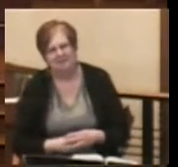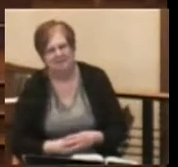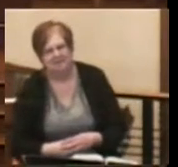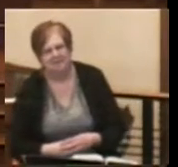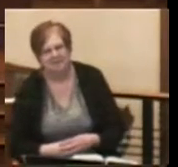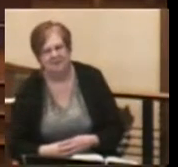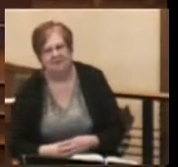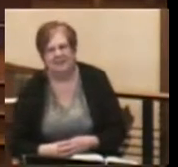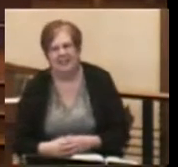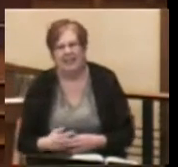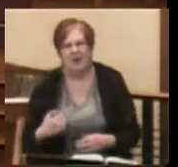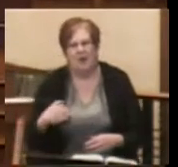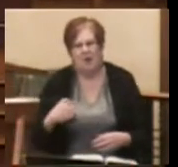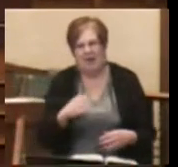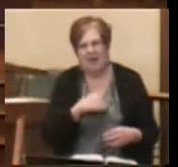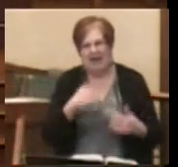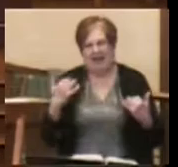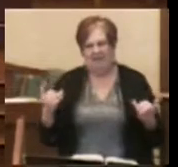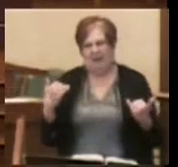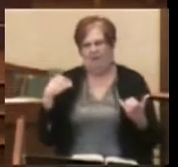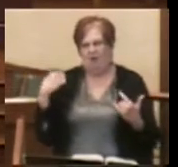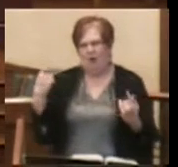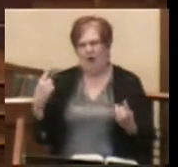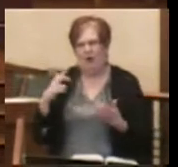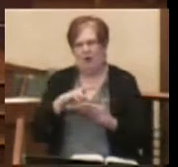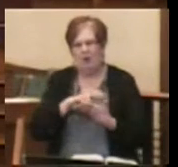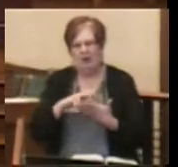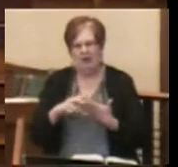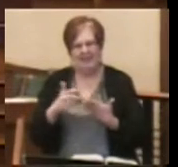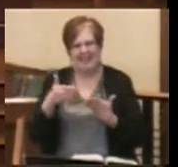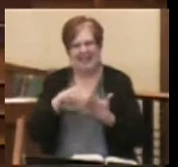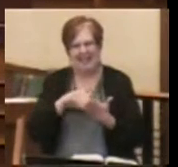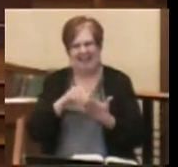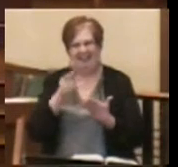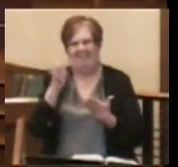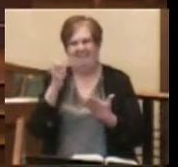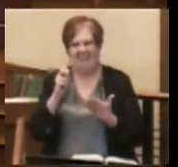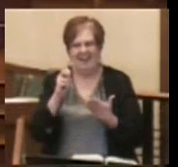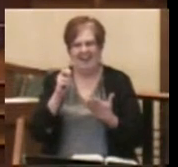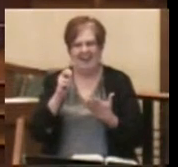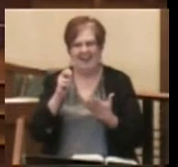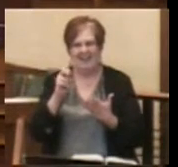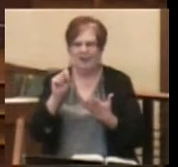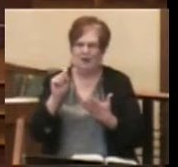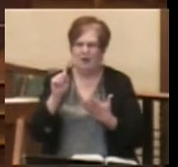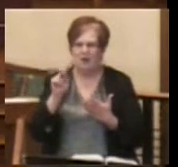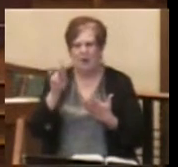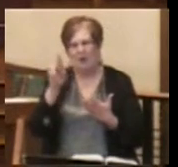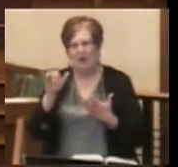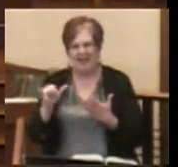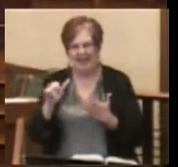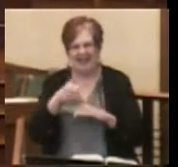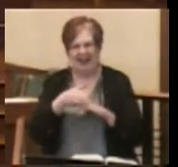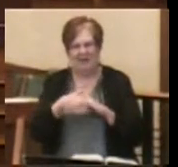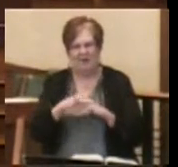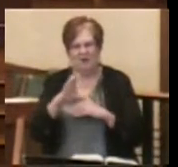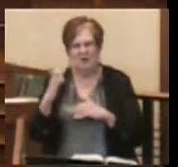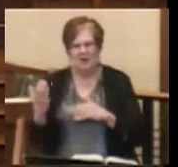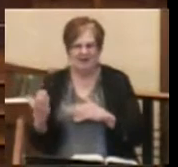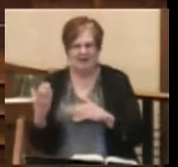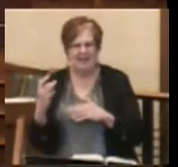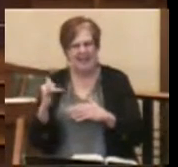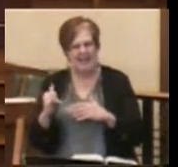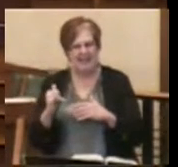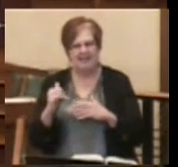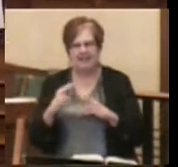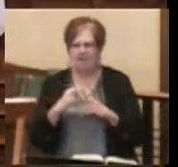We have now for three weeks returned to the story after Christmas, and we are in a particularly